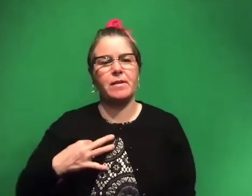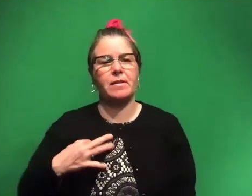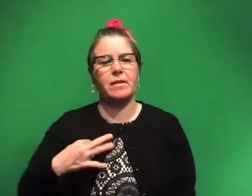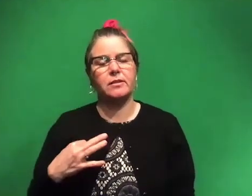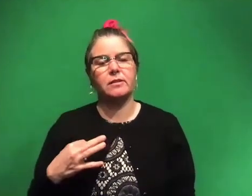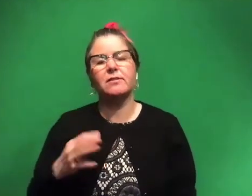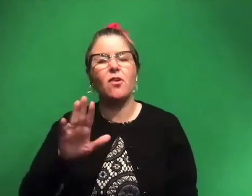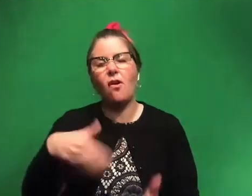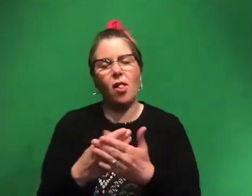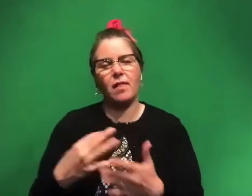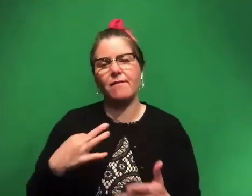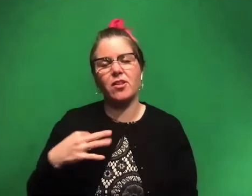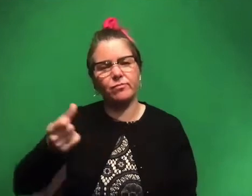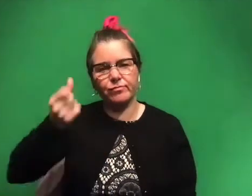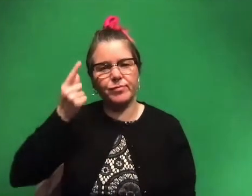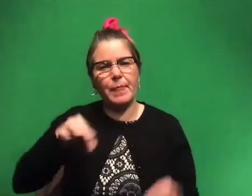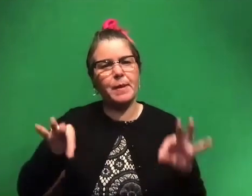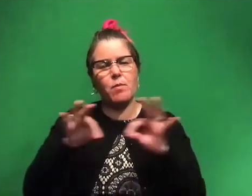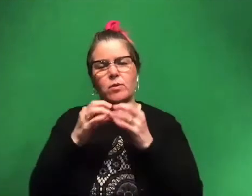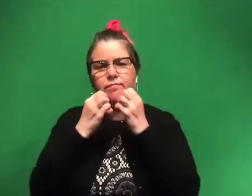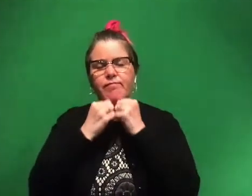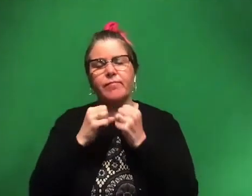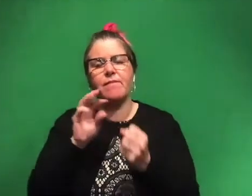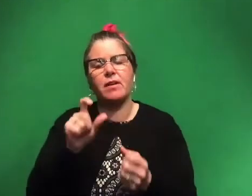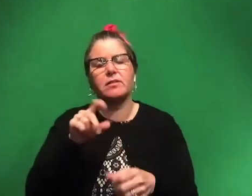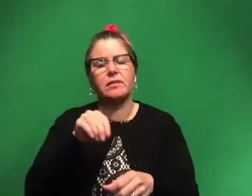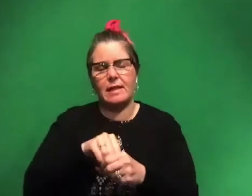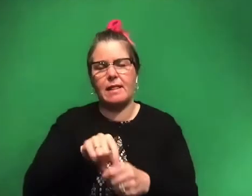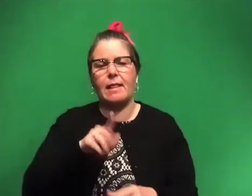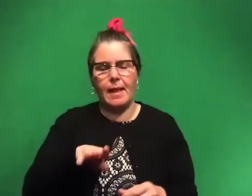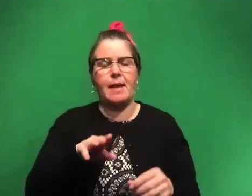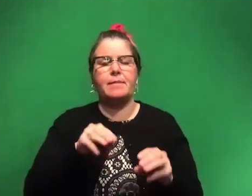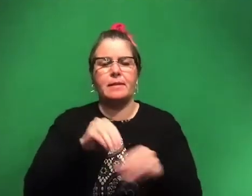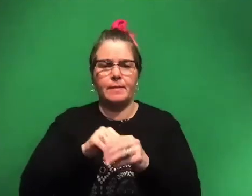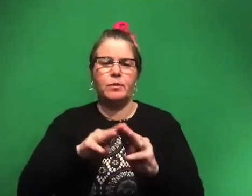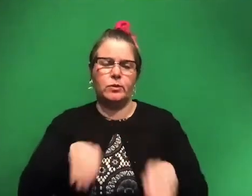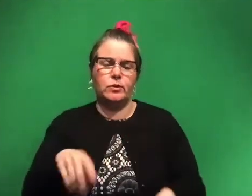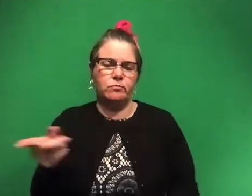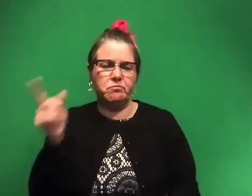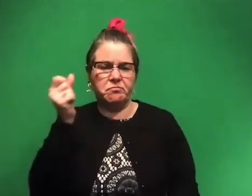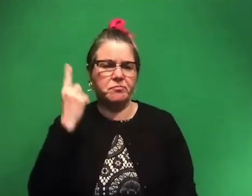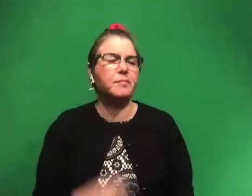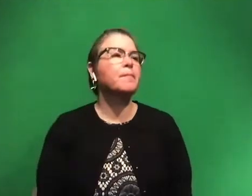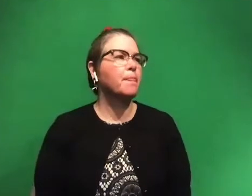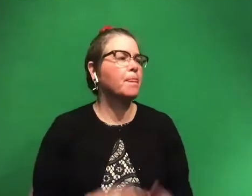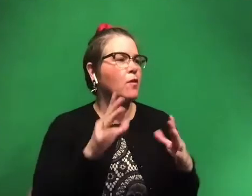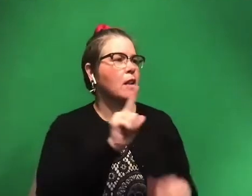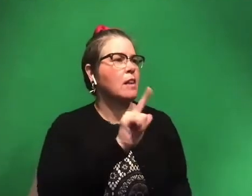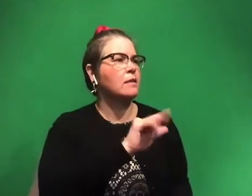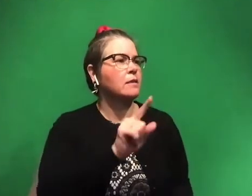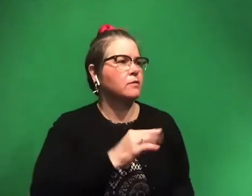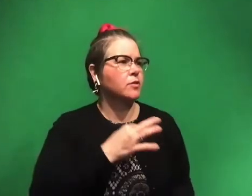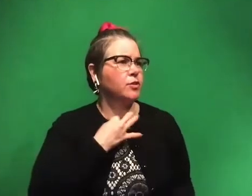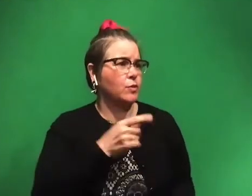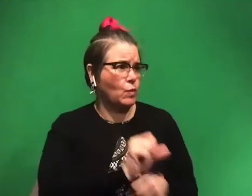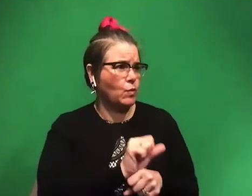all of them, they understand the importance of the fossils being in that lab and being in that museum. Great. Um, Liz would like to know, have you ever worked